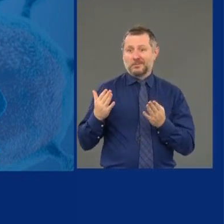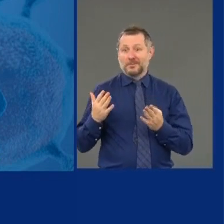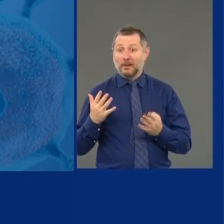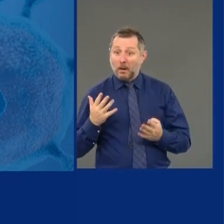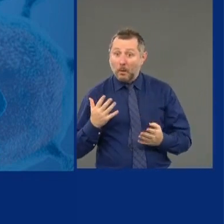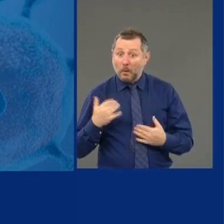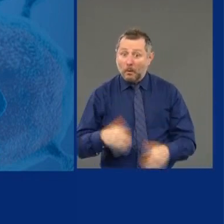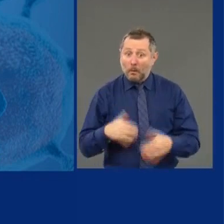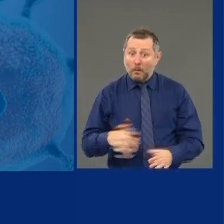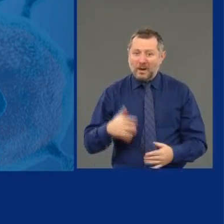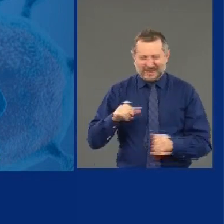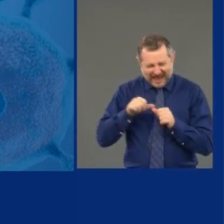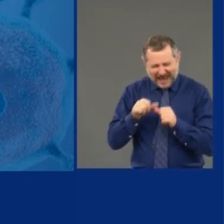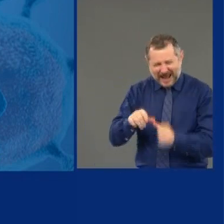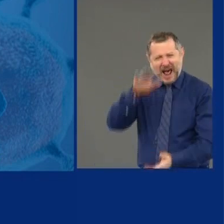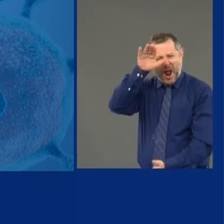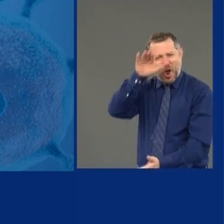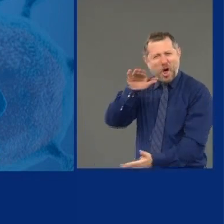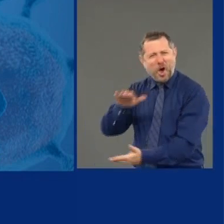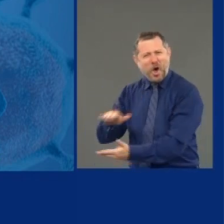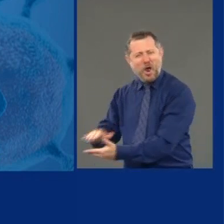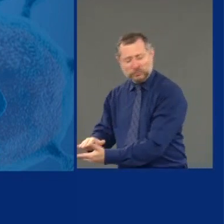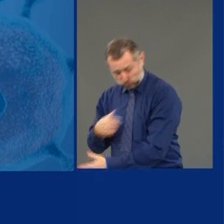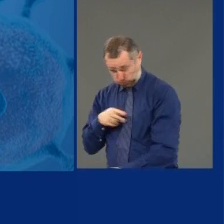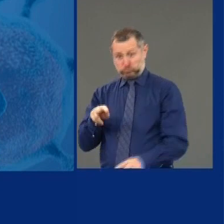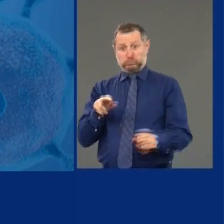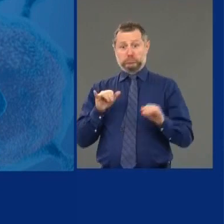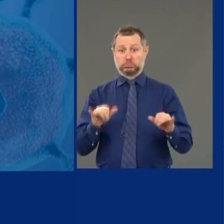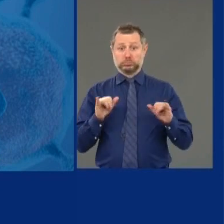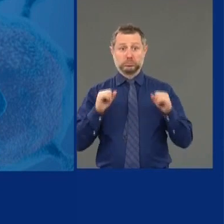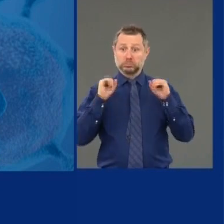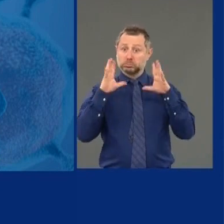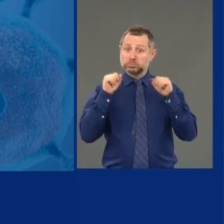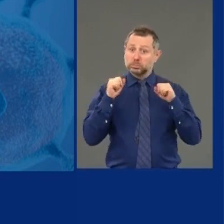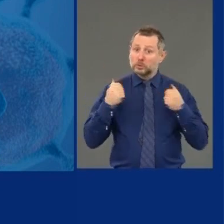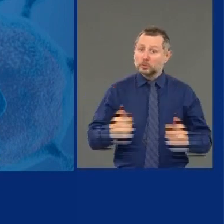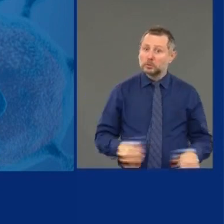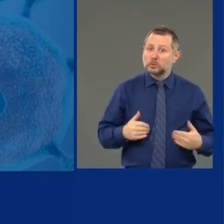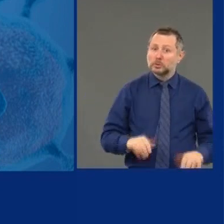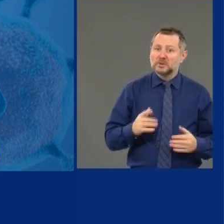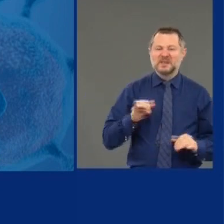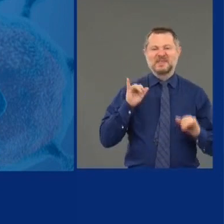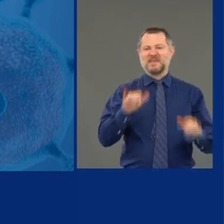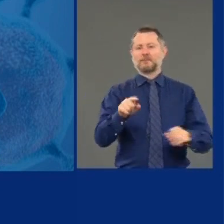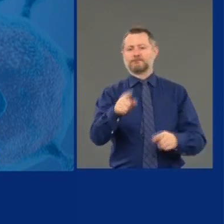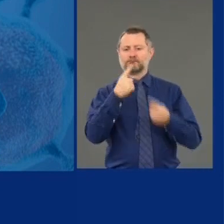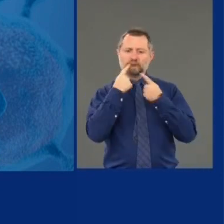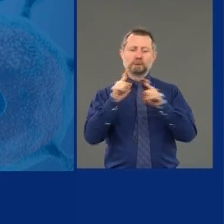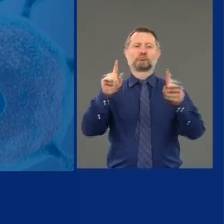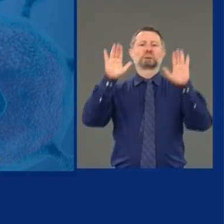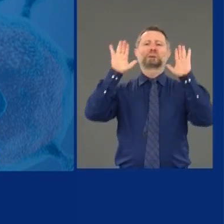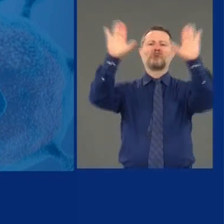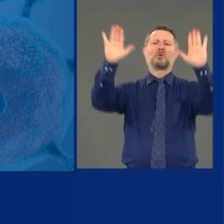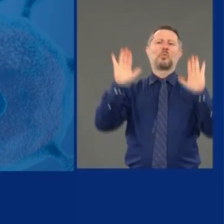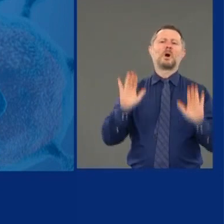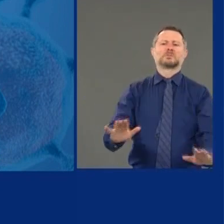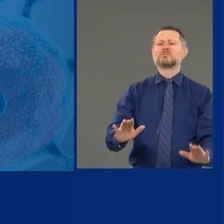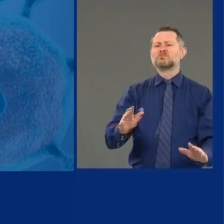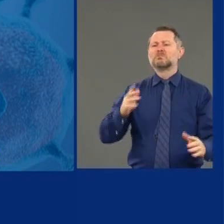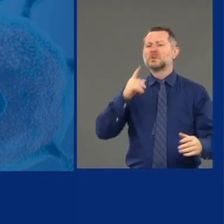has continued to go down. That, my friends, is an extraordinary exception.